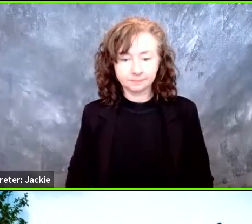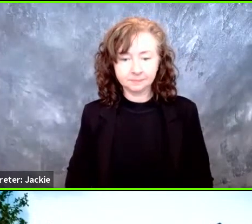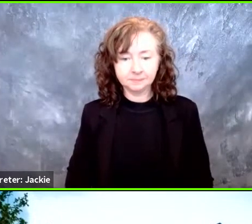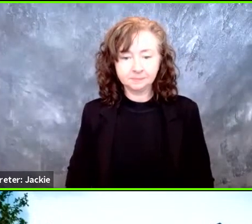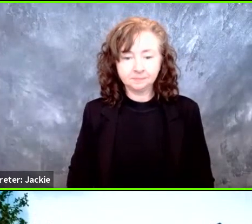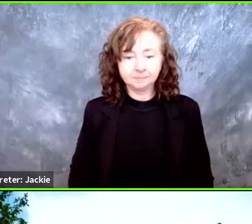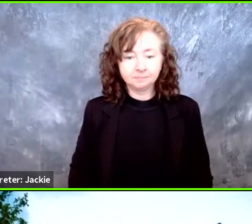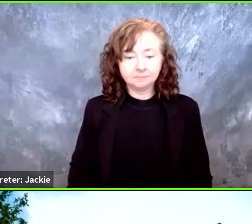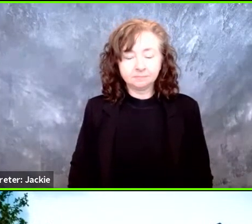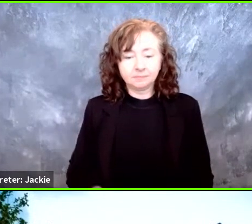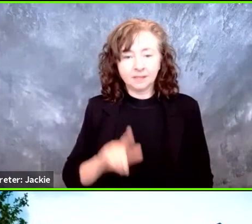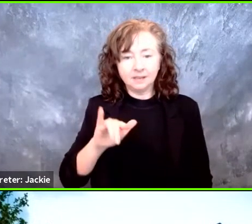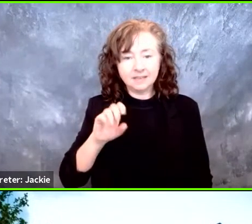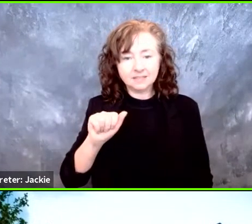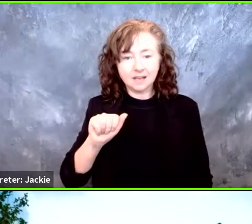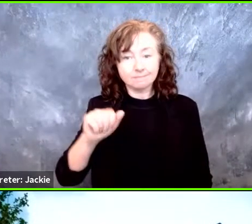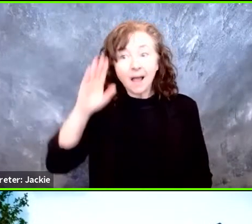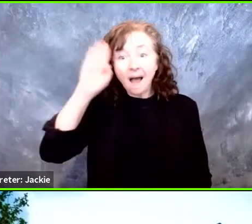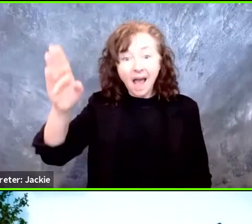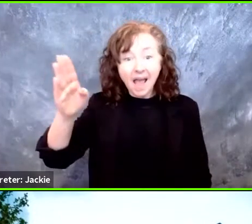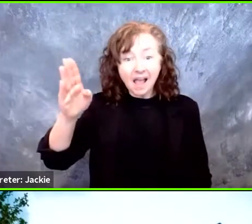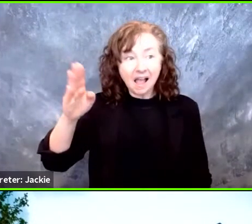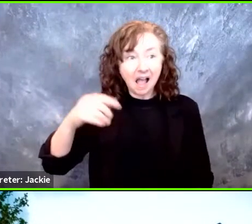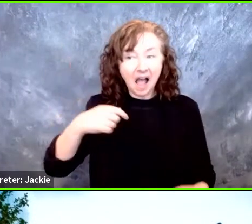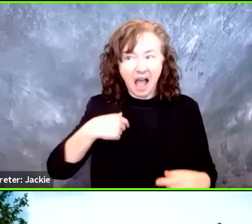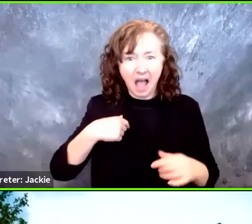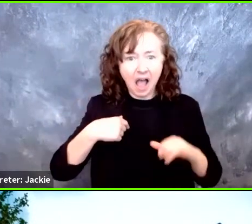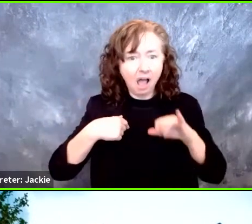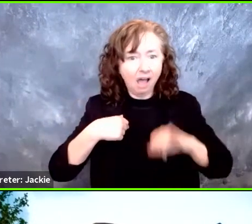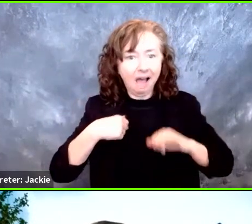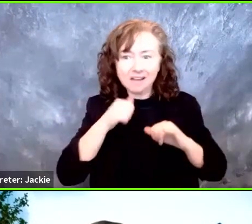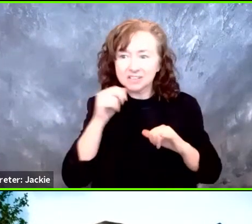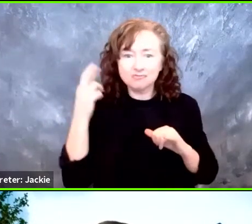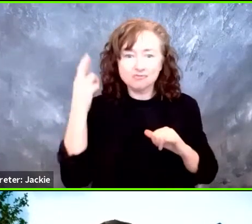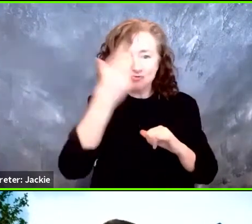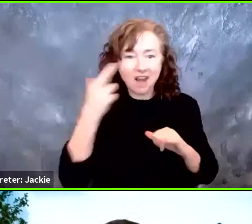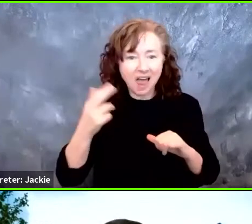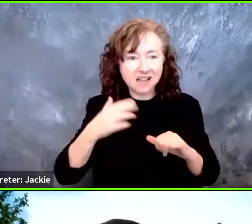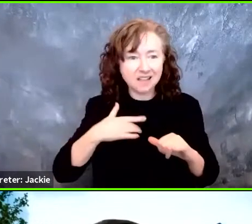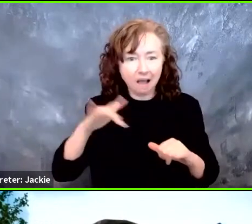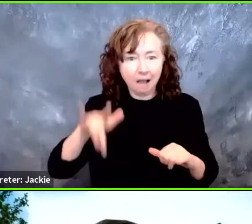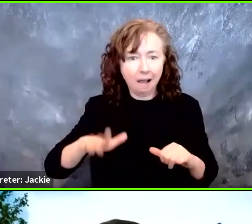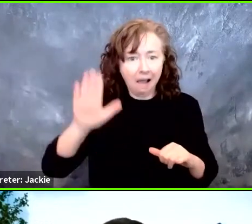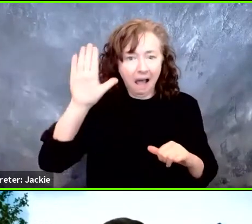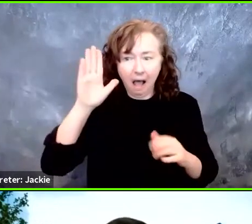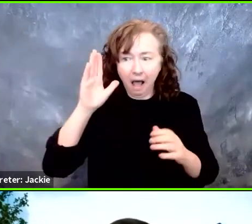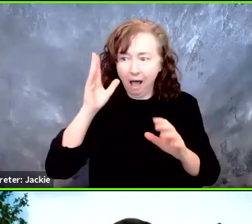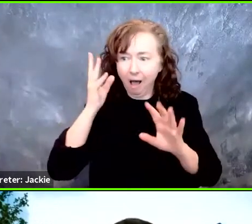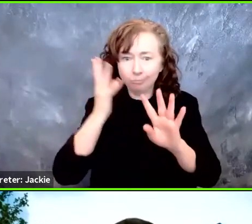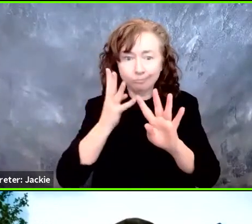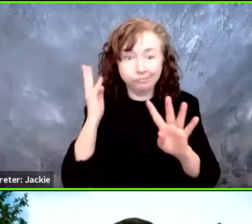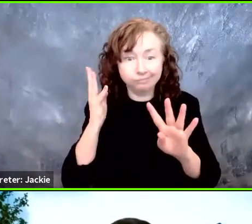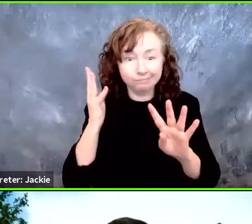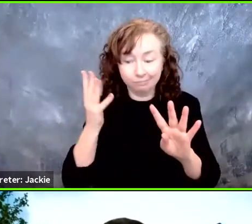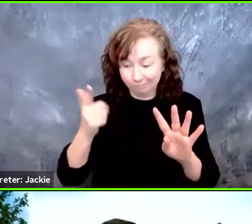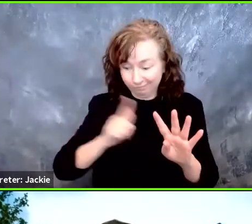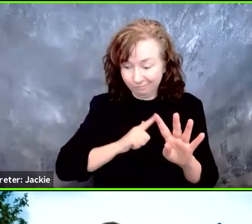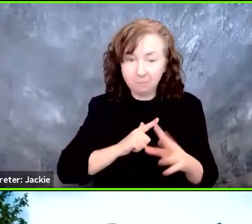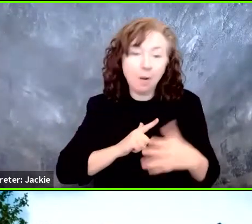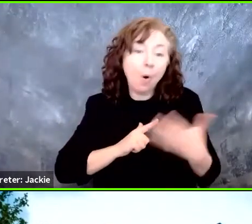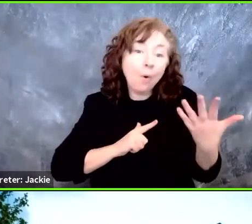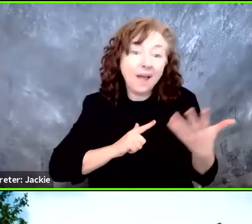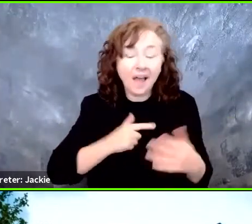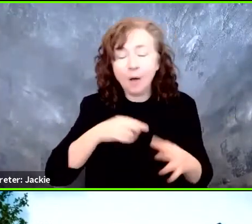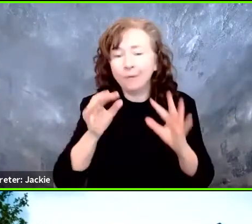Hi. I also did not realize I put my hand raised. But I will just really quickly comment that